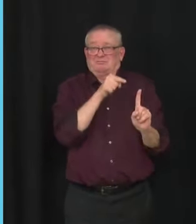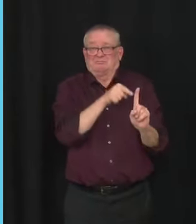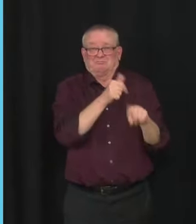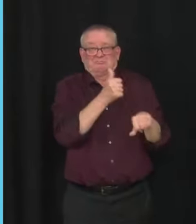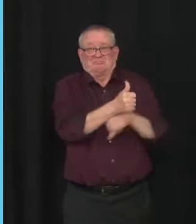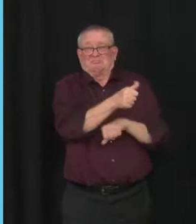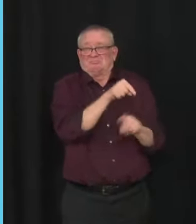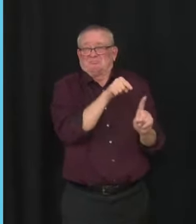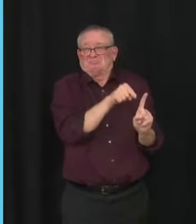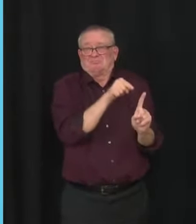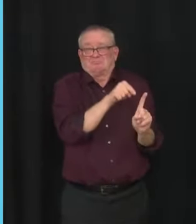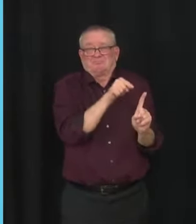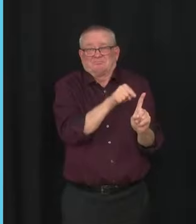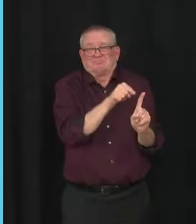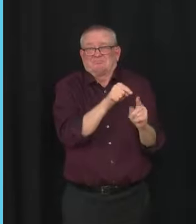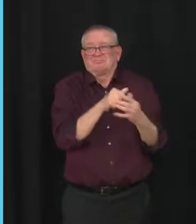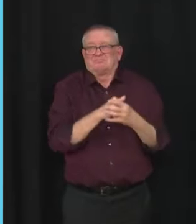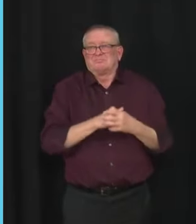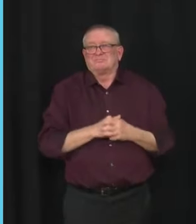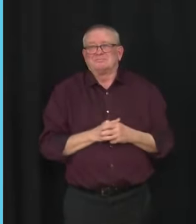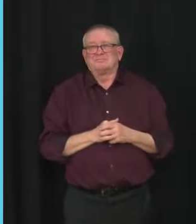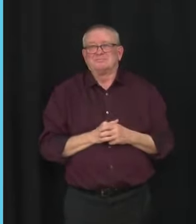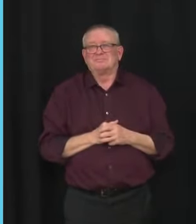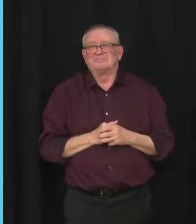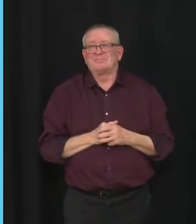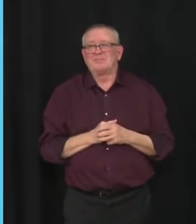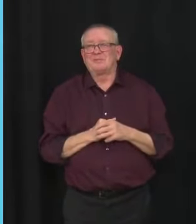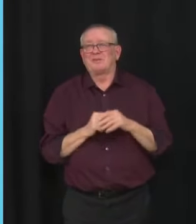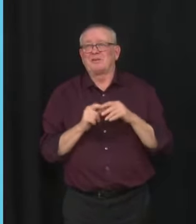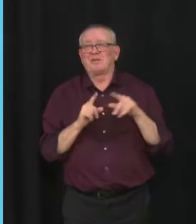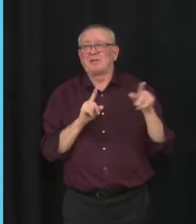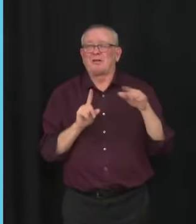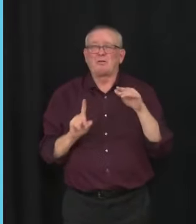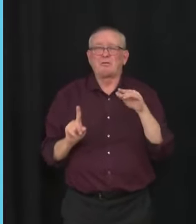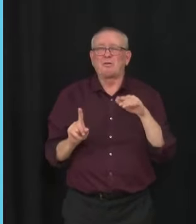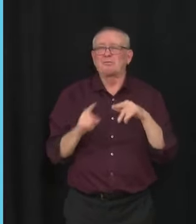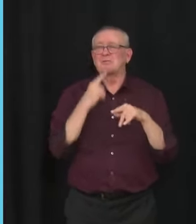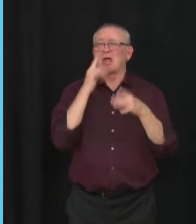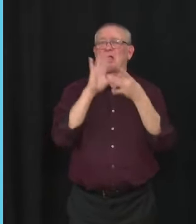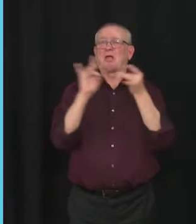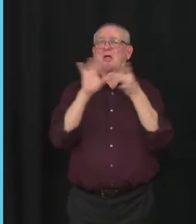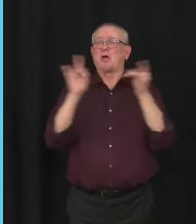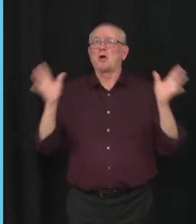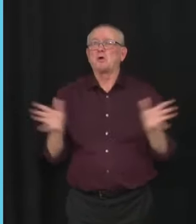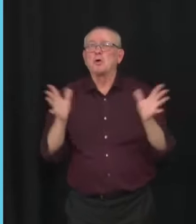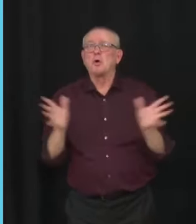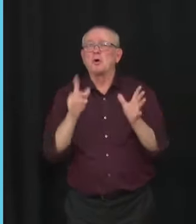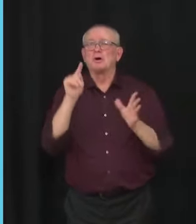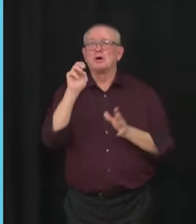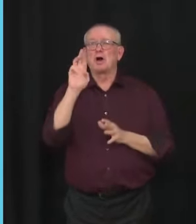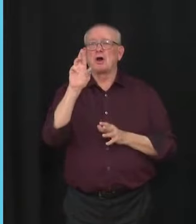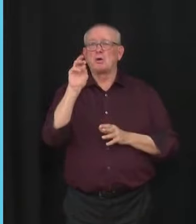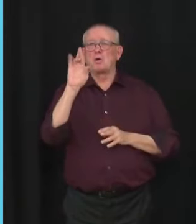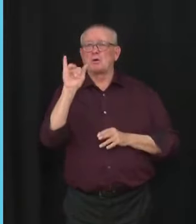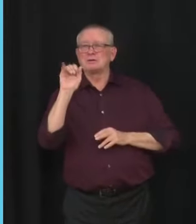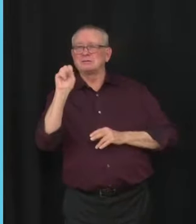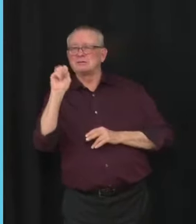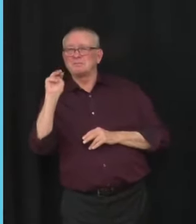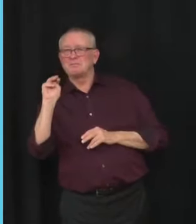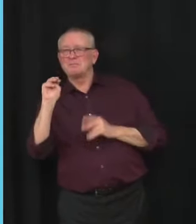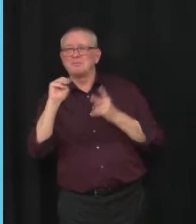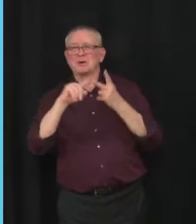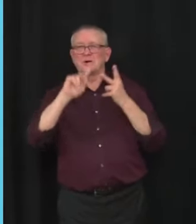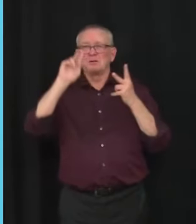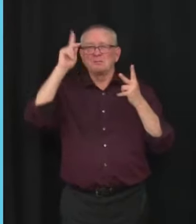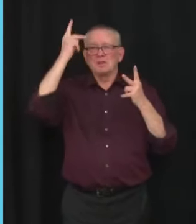Suzuki who is raised into this discussion terrorism, political violence. That's not how we solve problems in